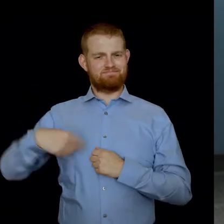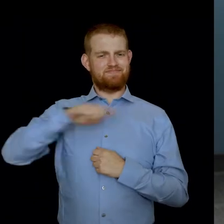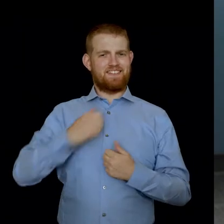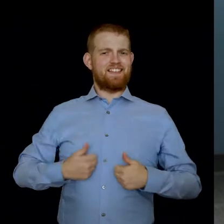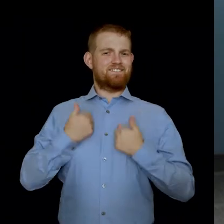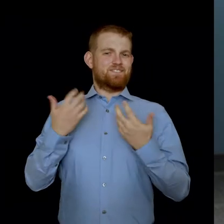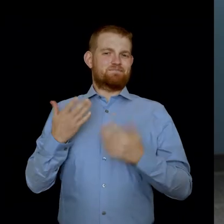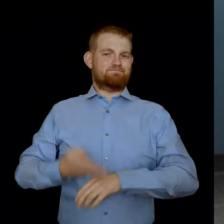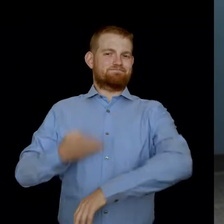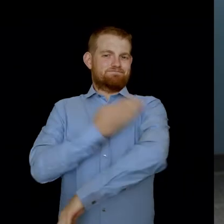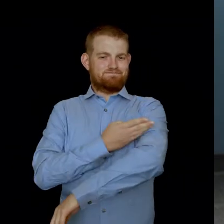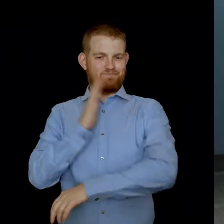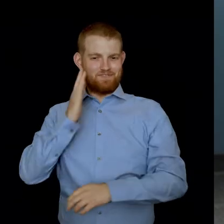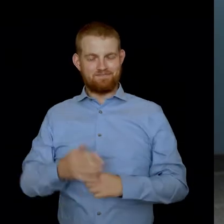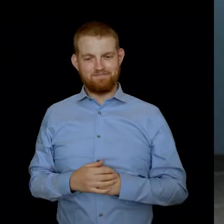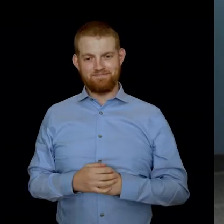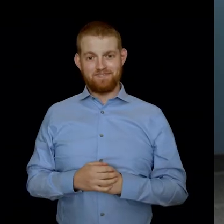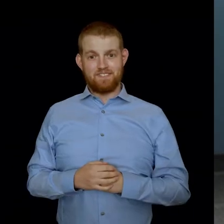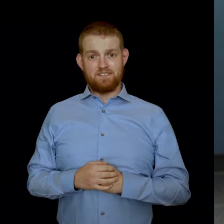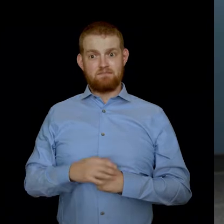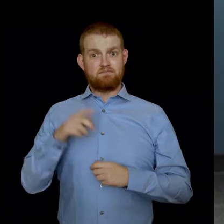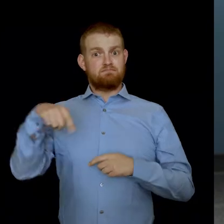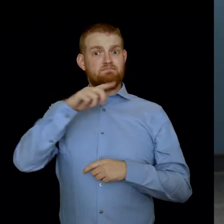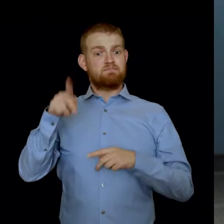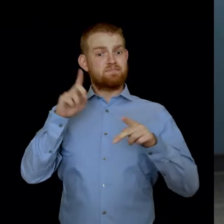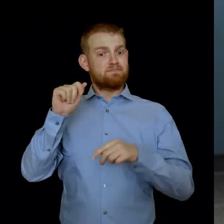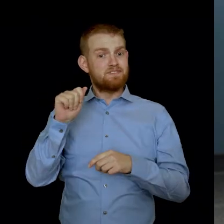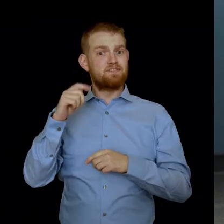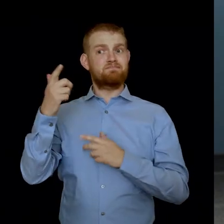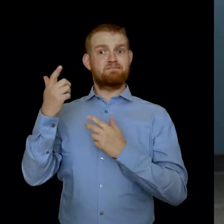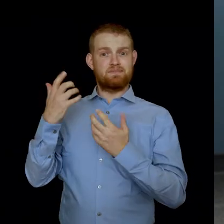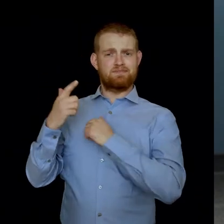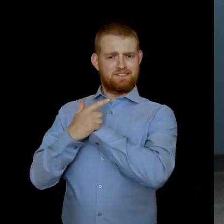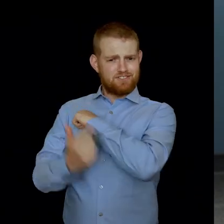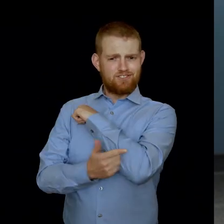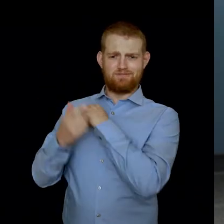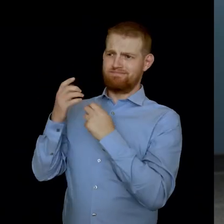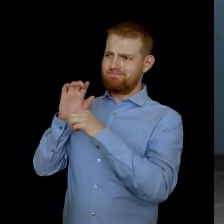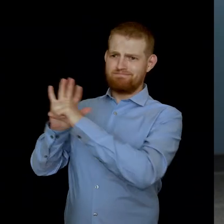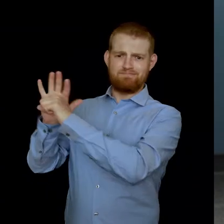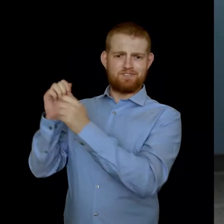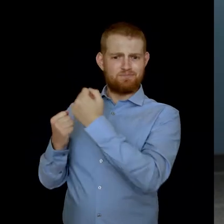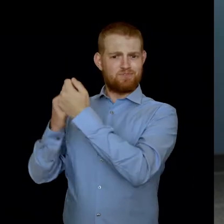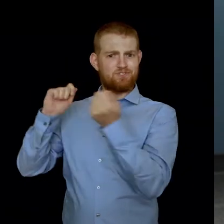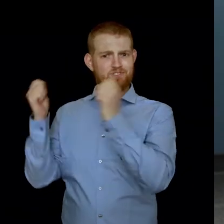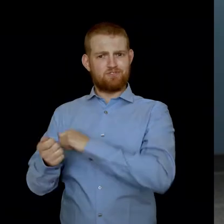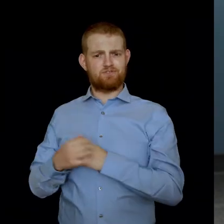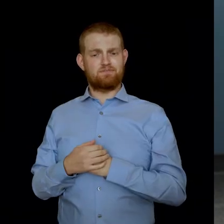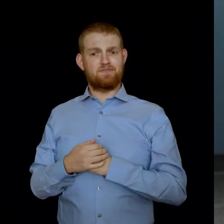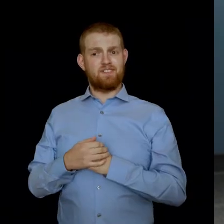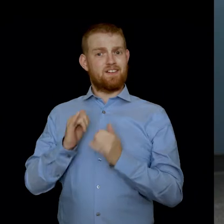our lives, our lives people with disabilities. Legislation that is informed by people with disabilities